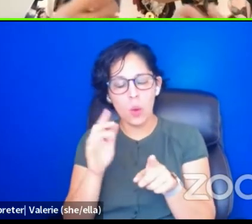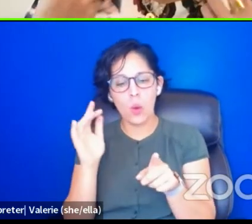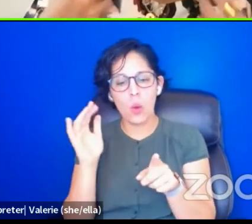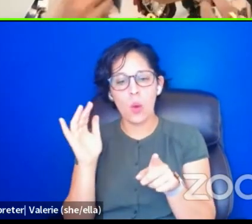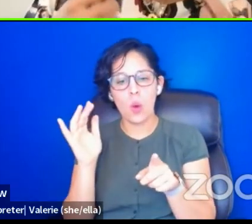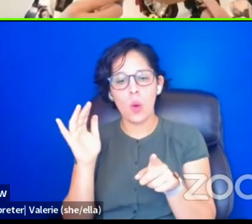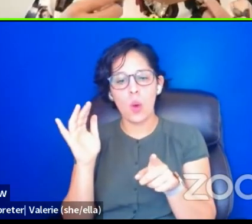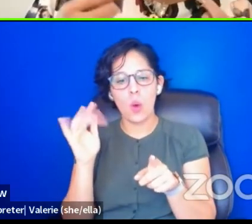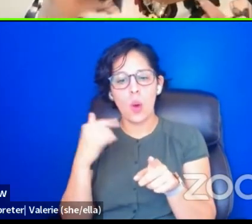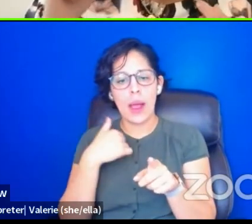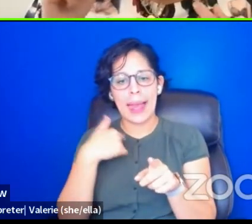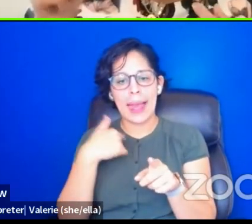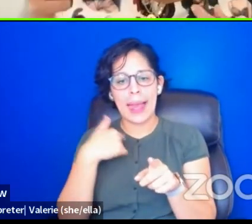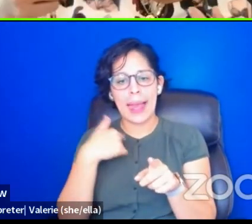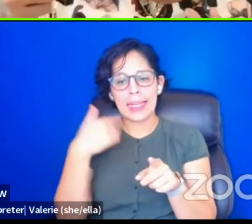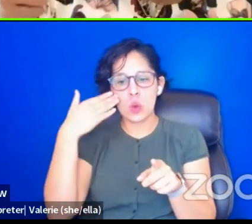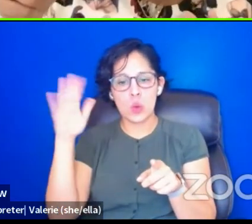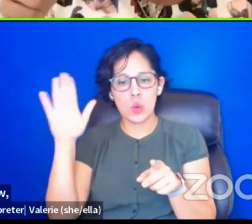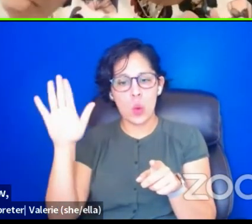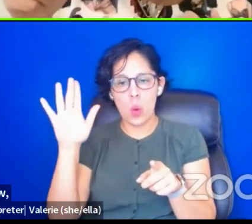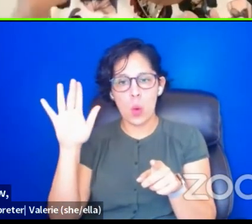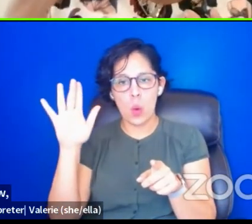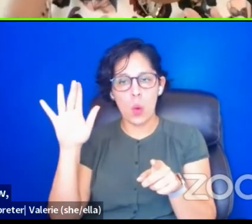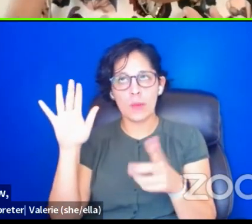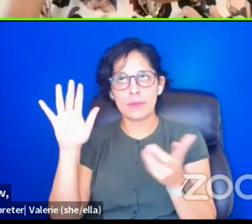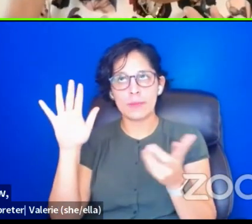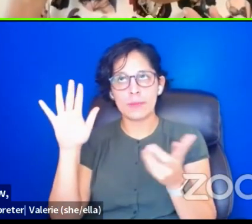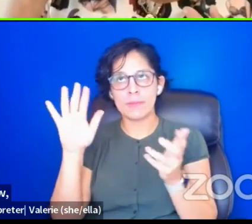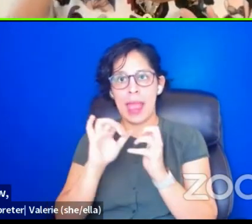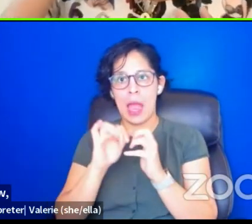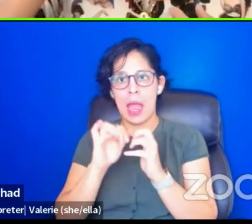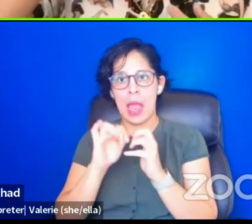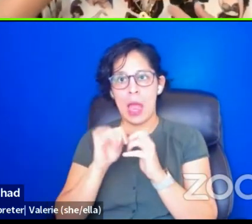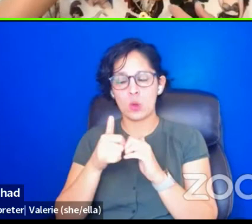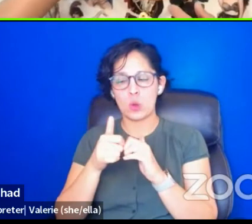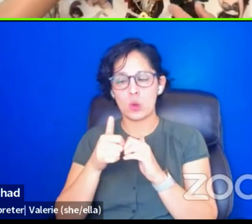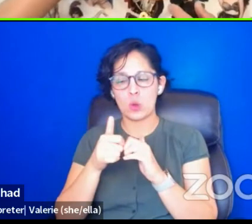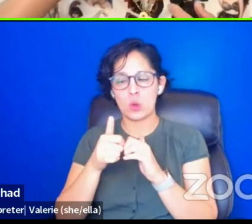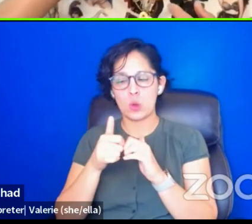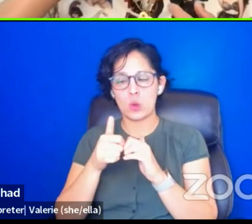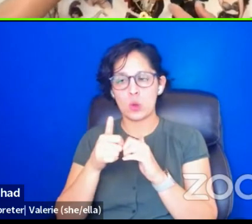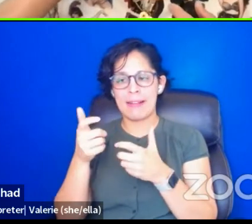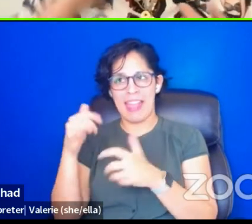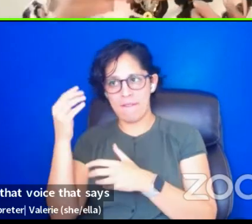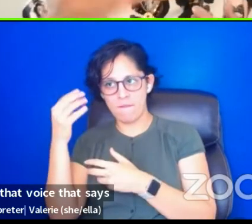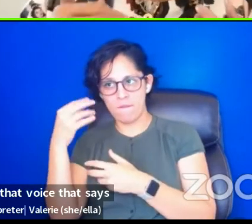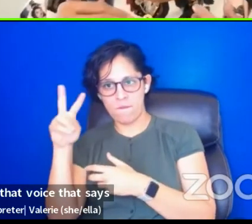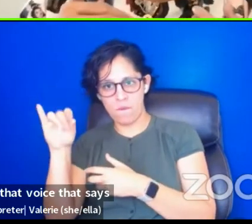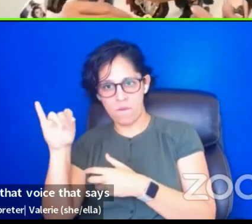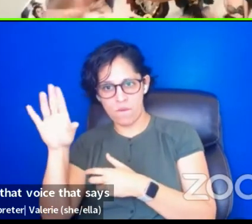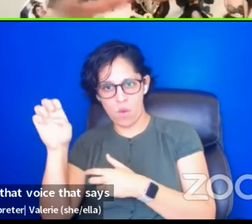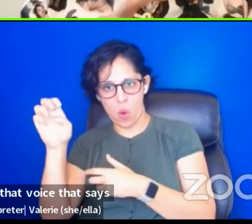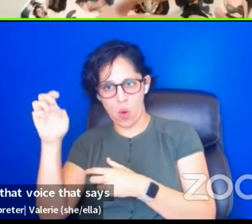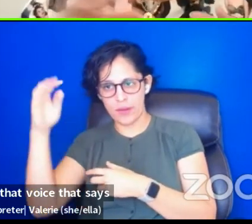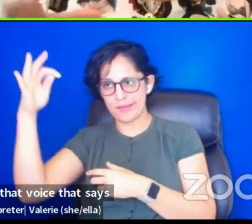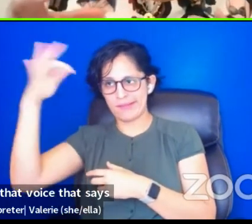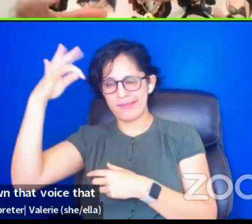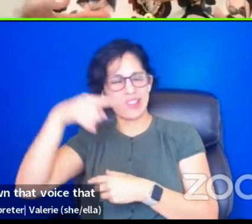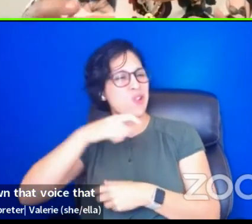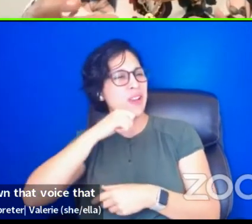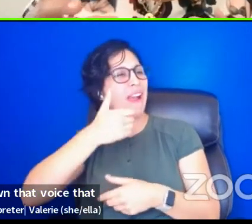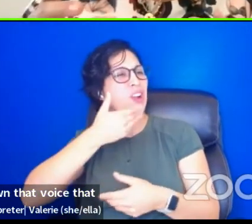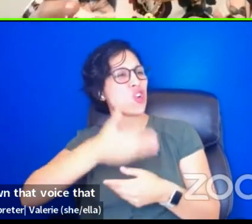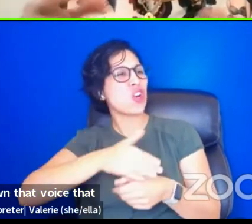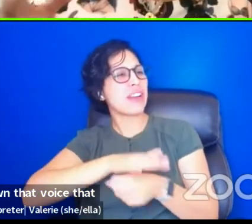I don't know always how to dial down that voice that says you're already not good enough to be in the